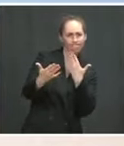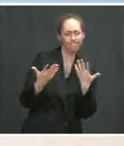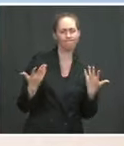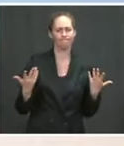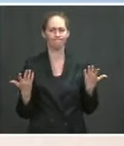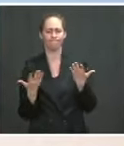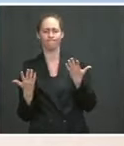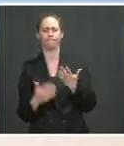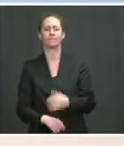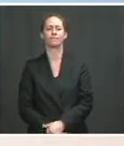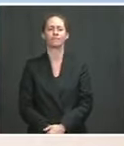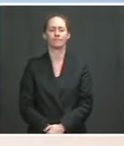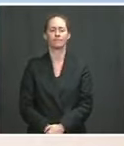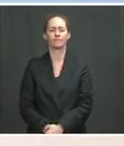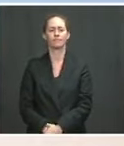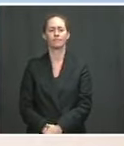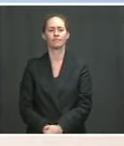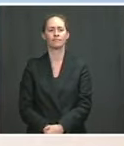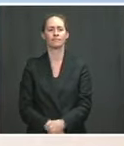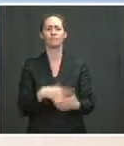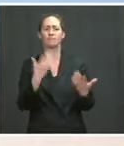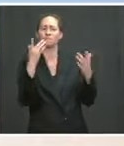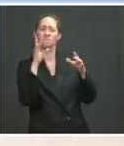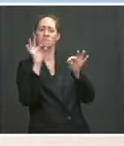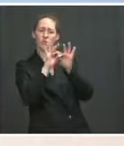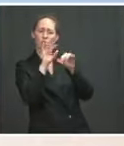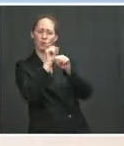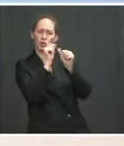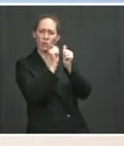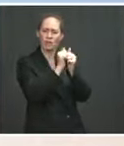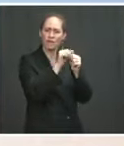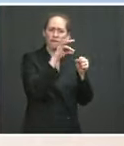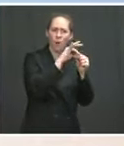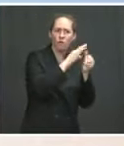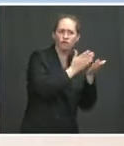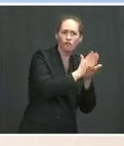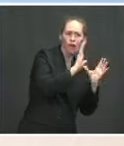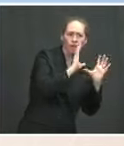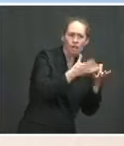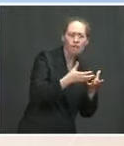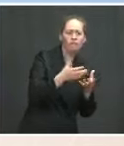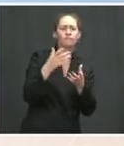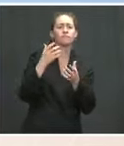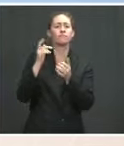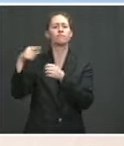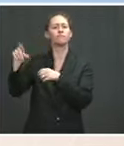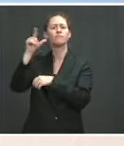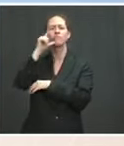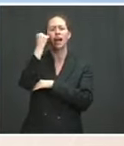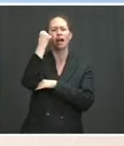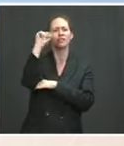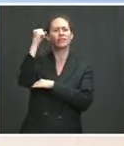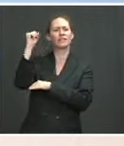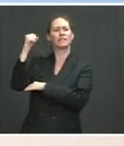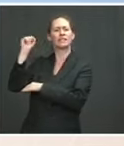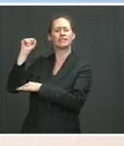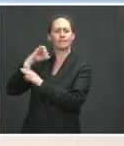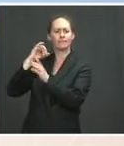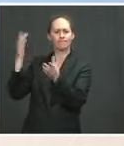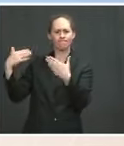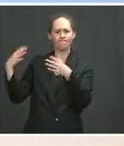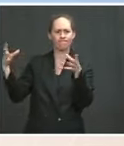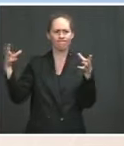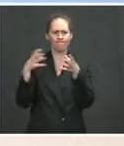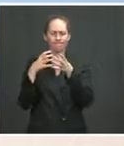working with voting rights groups, working with state activists, working with others to see how we can address these challenges.